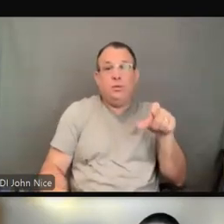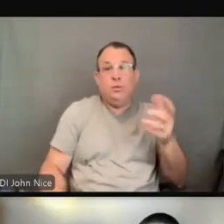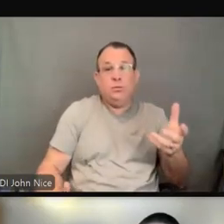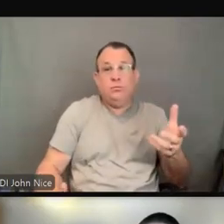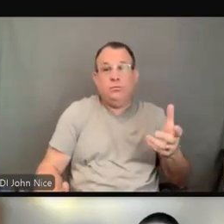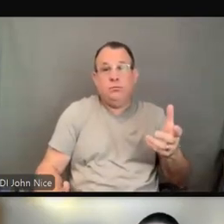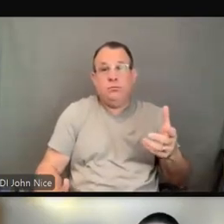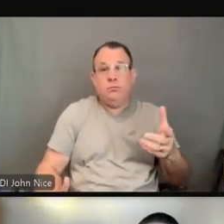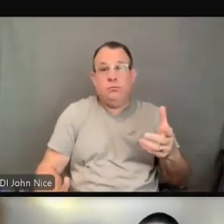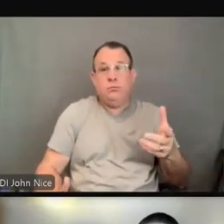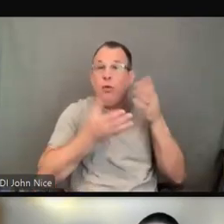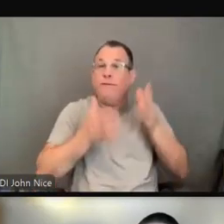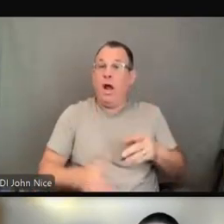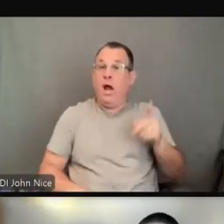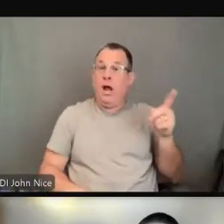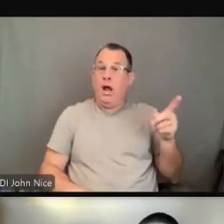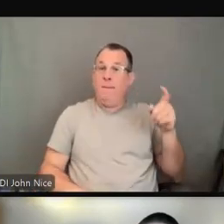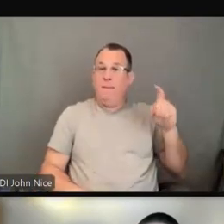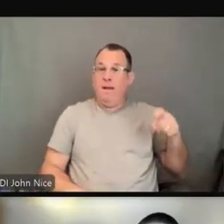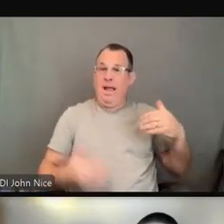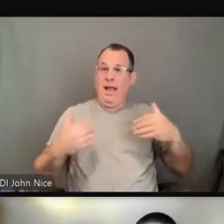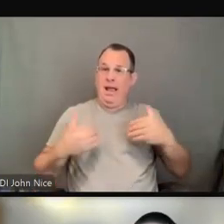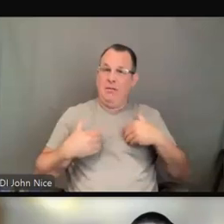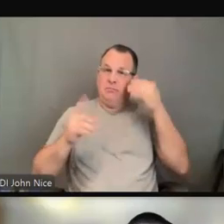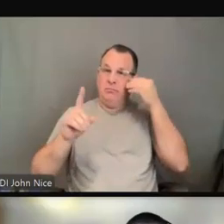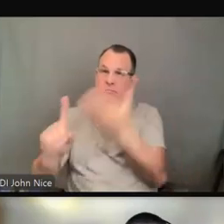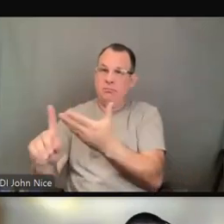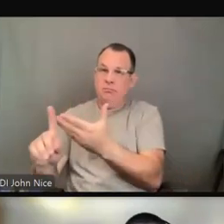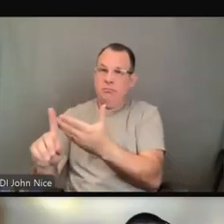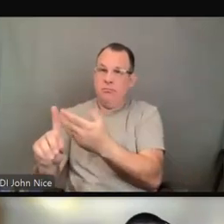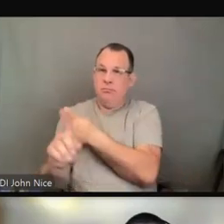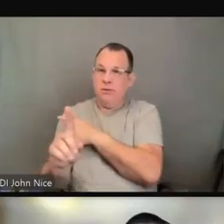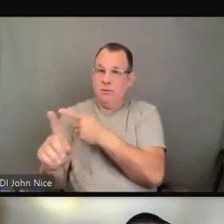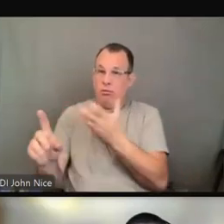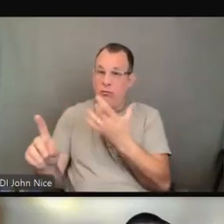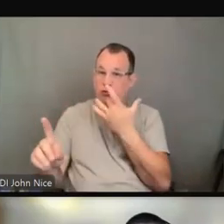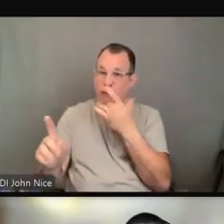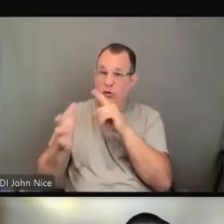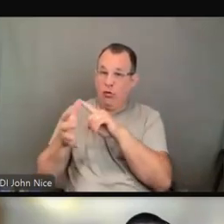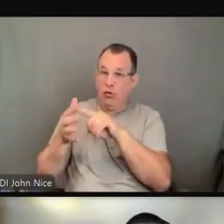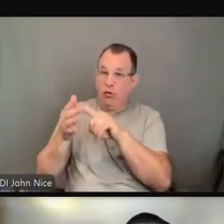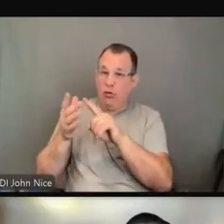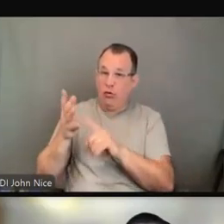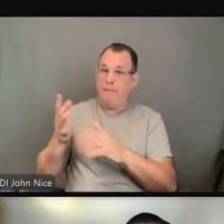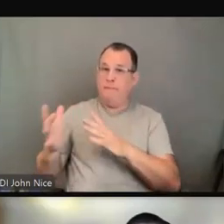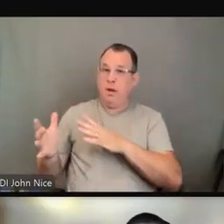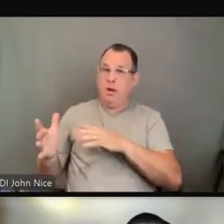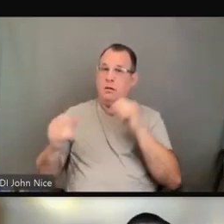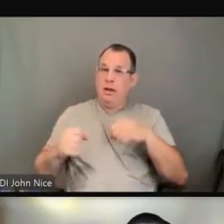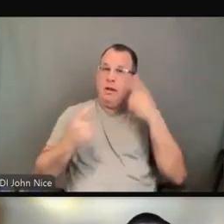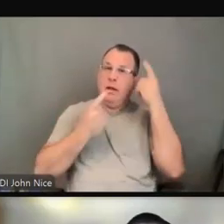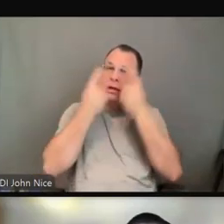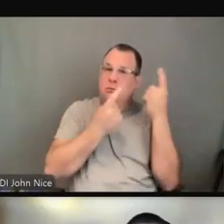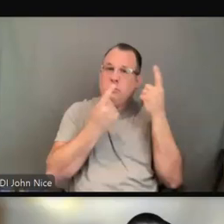the patient an opportunity to request their choice and give primary consideration to that choice. But